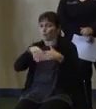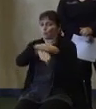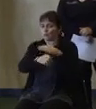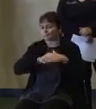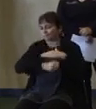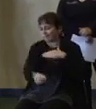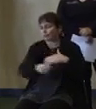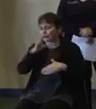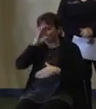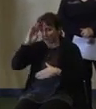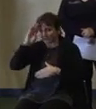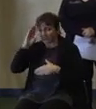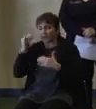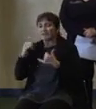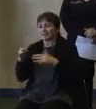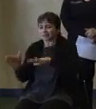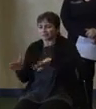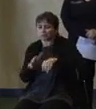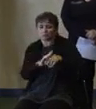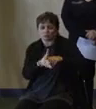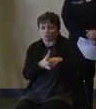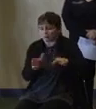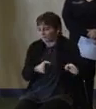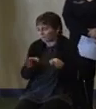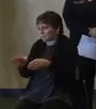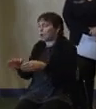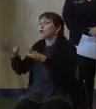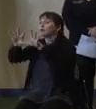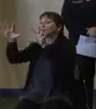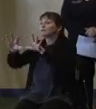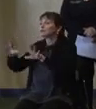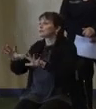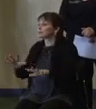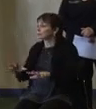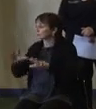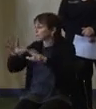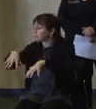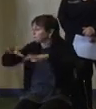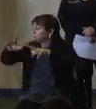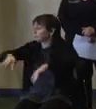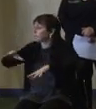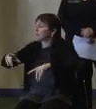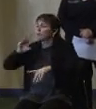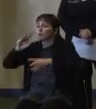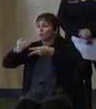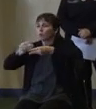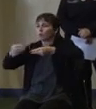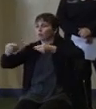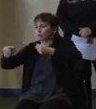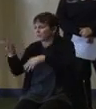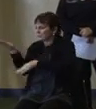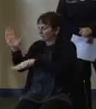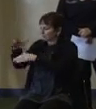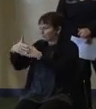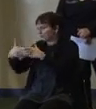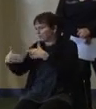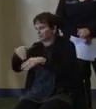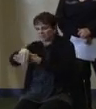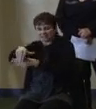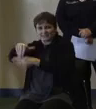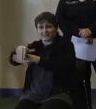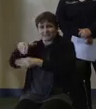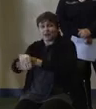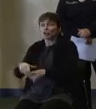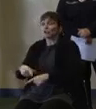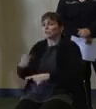Again, back to the storm. This is going to be finally exiting our region across the day and into this evening. And just because the snow may be letting up,